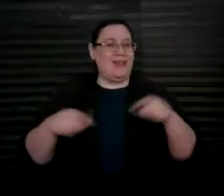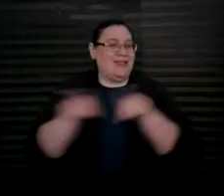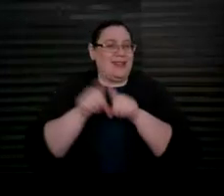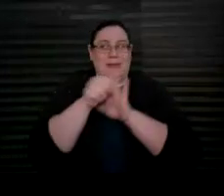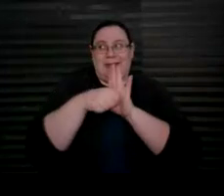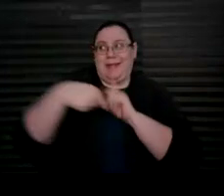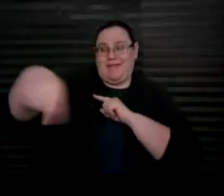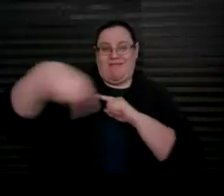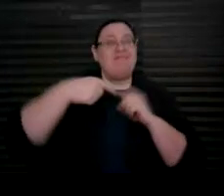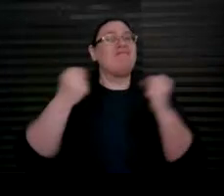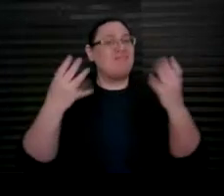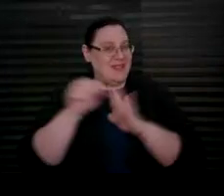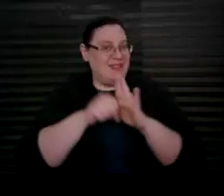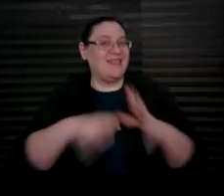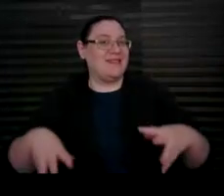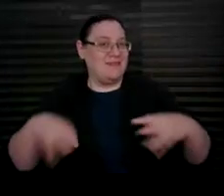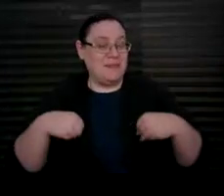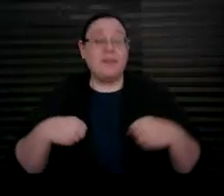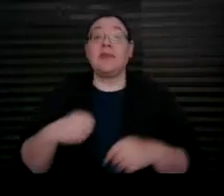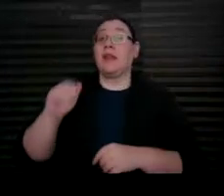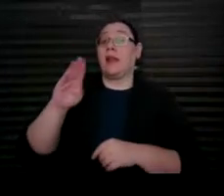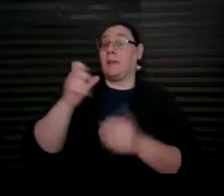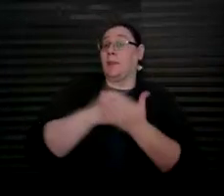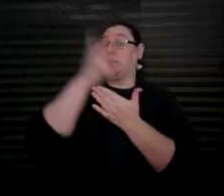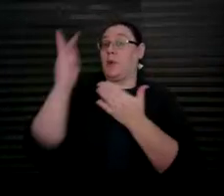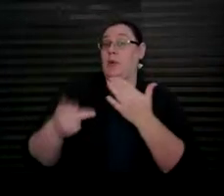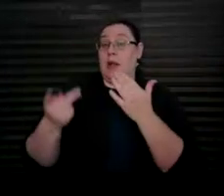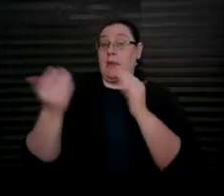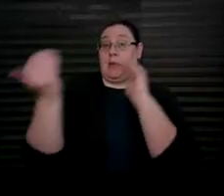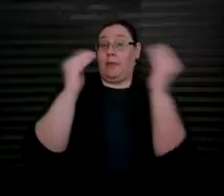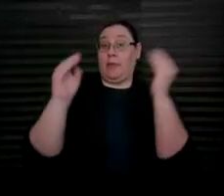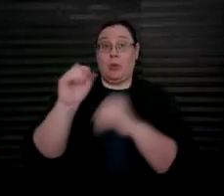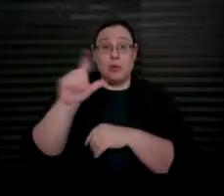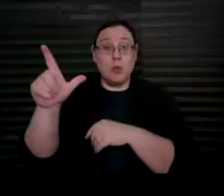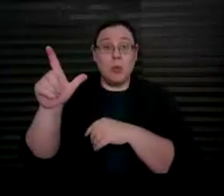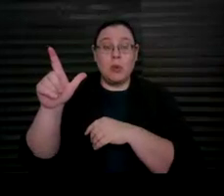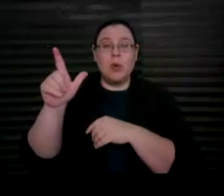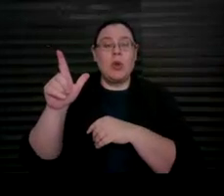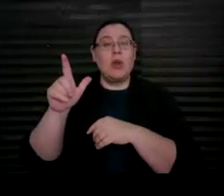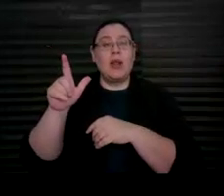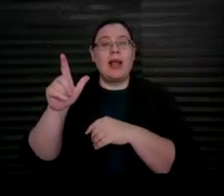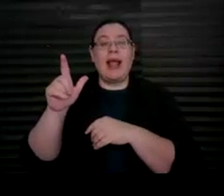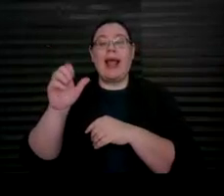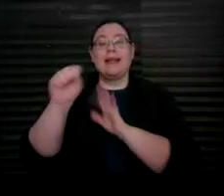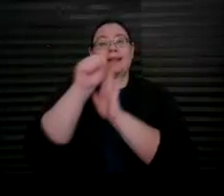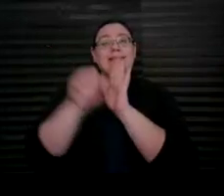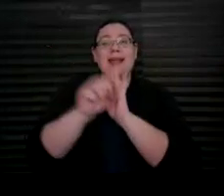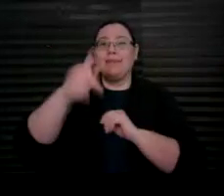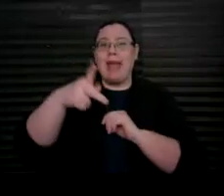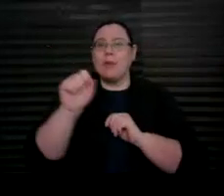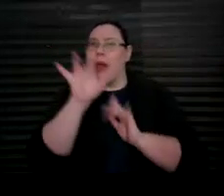• An ABLE Program Comparison Tool and Interactive State Map is available